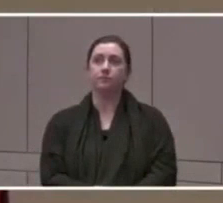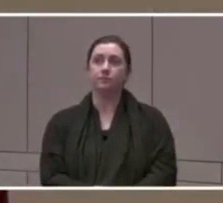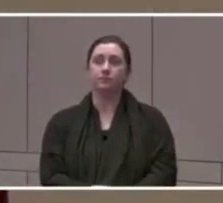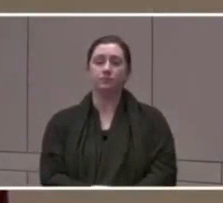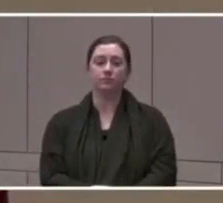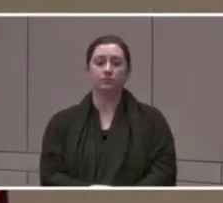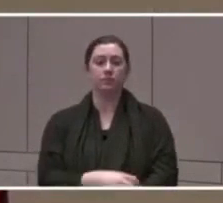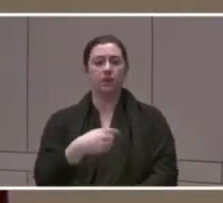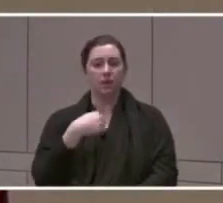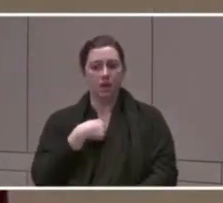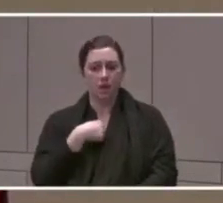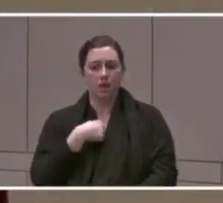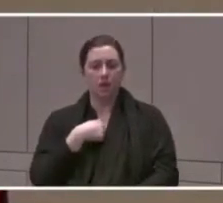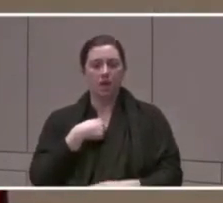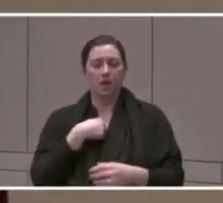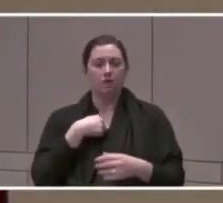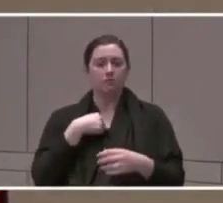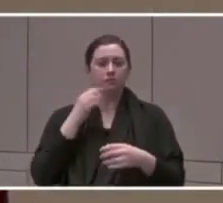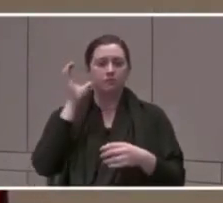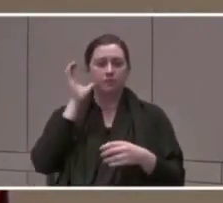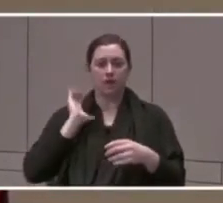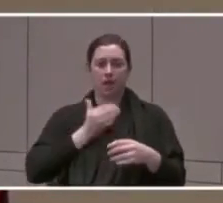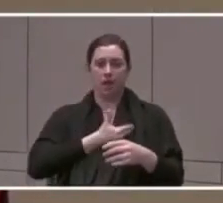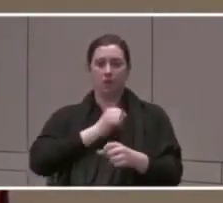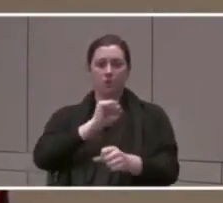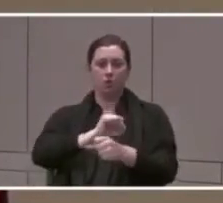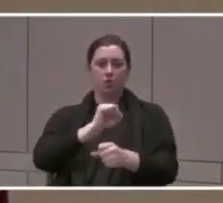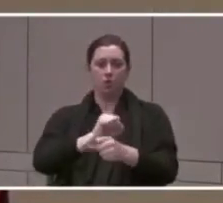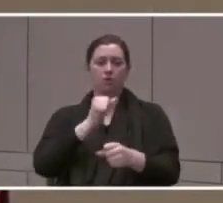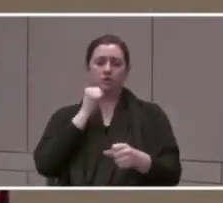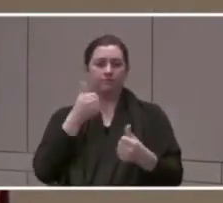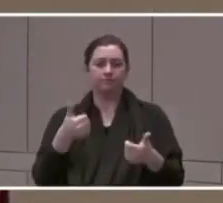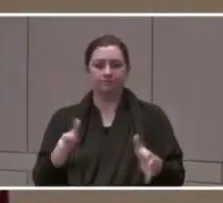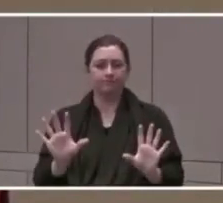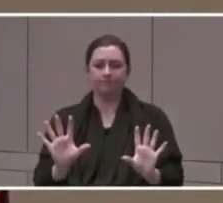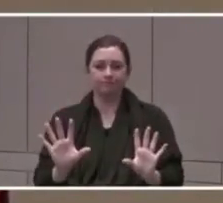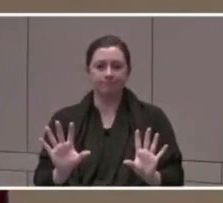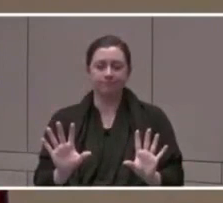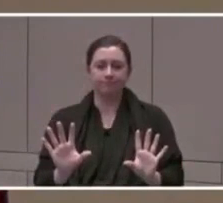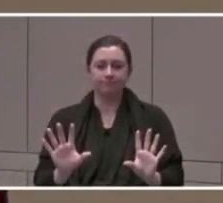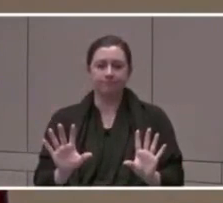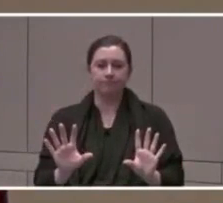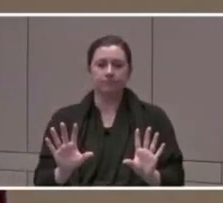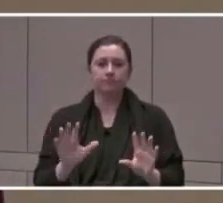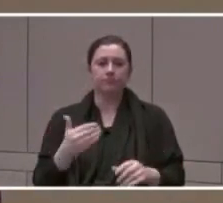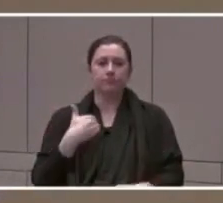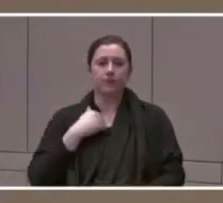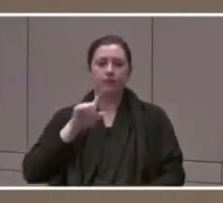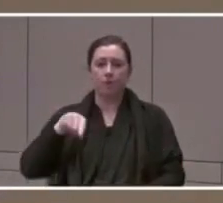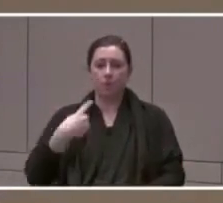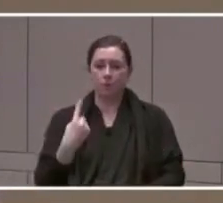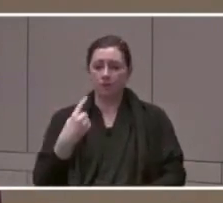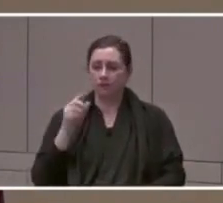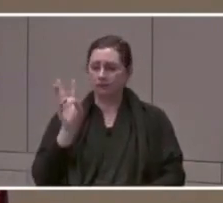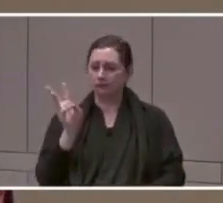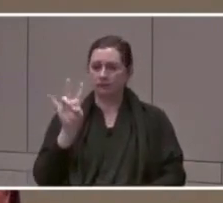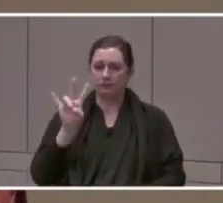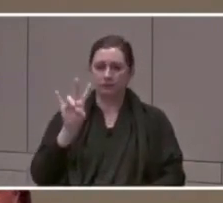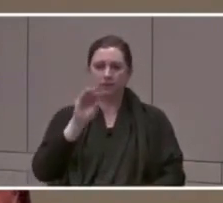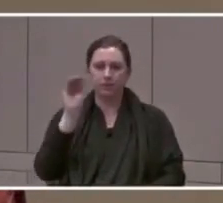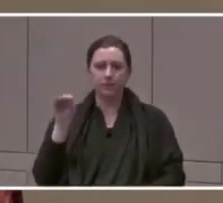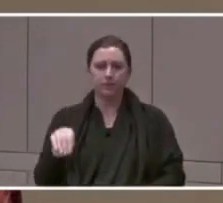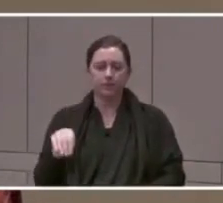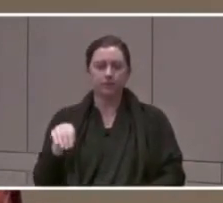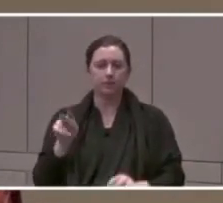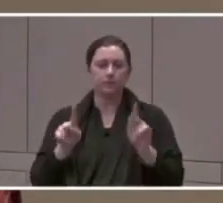I think what I'm hearing is that our work is not done because we have only what 67% was it